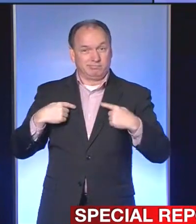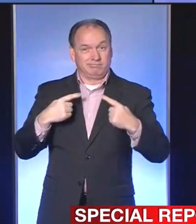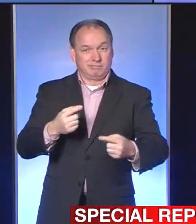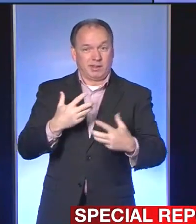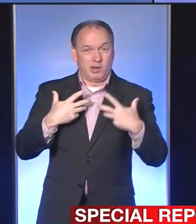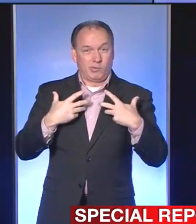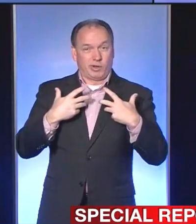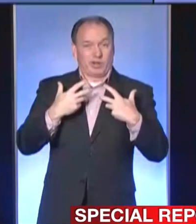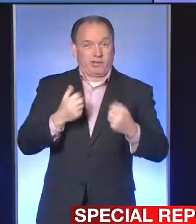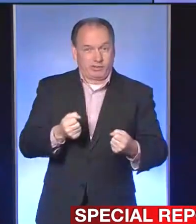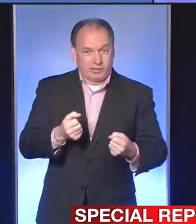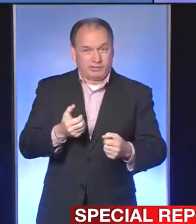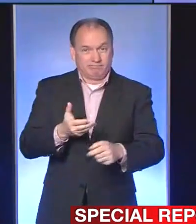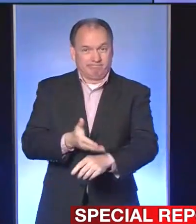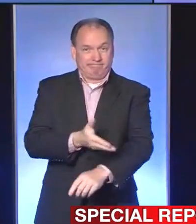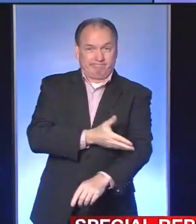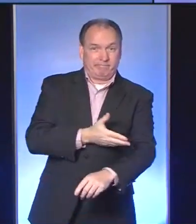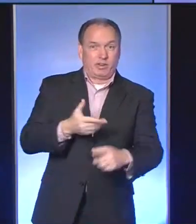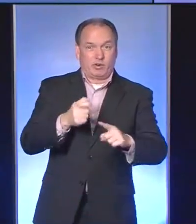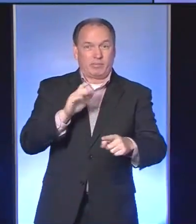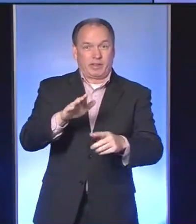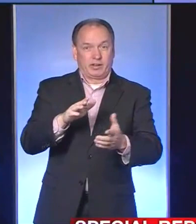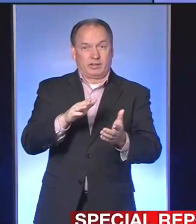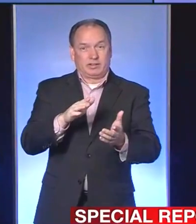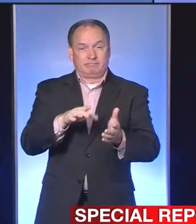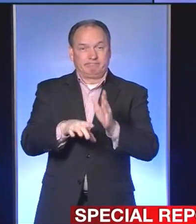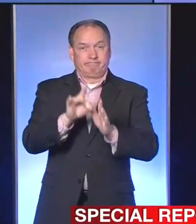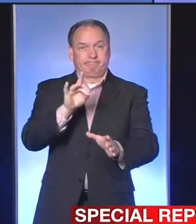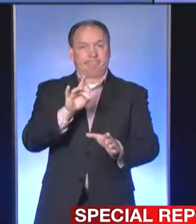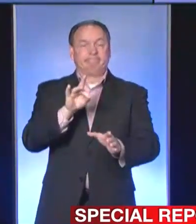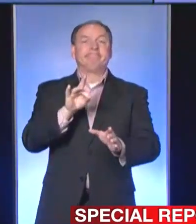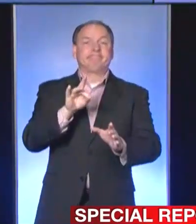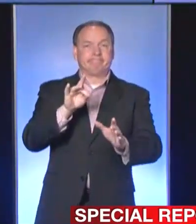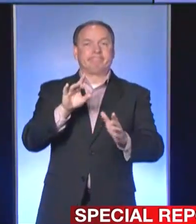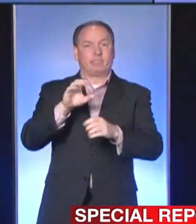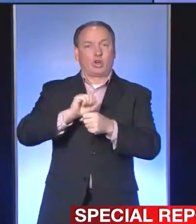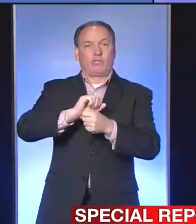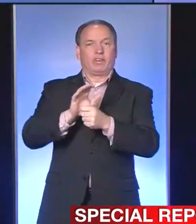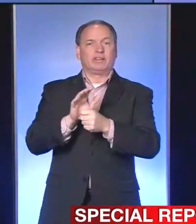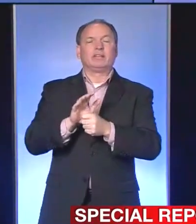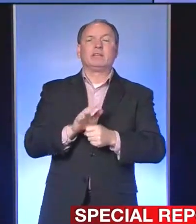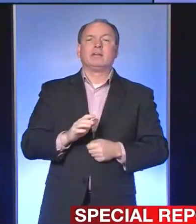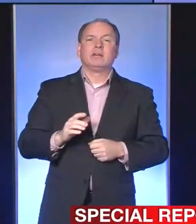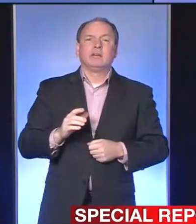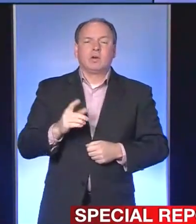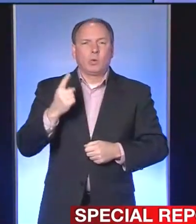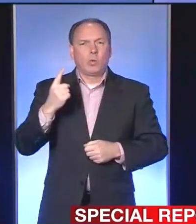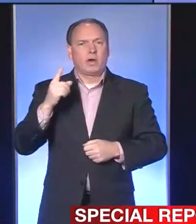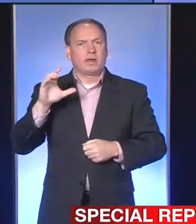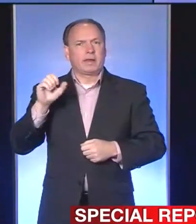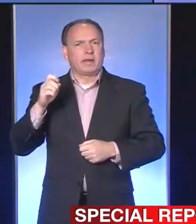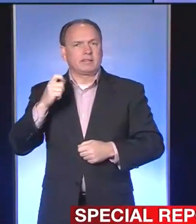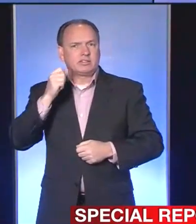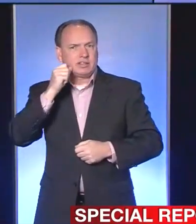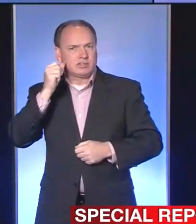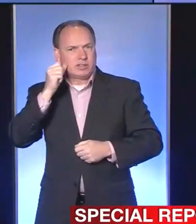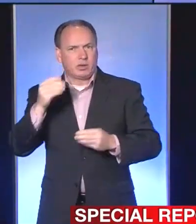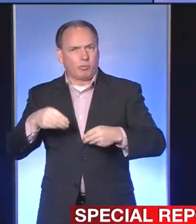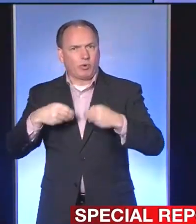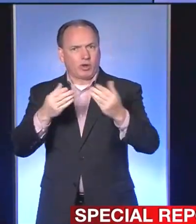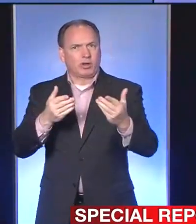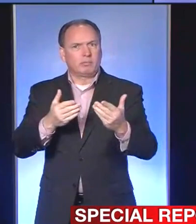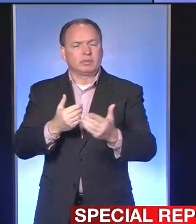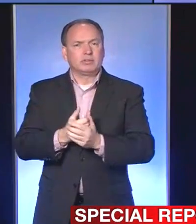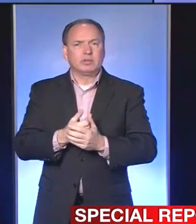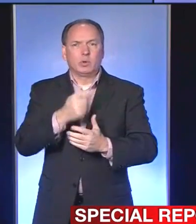diagnosis of having COVID-19. Regarding the one case that was brought up yesterday who lives in a personal